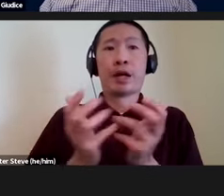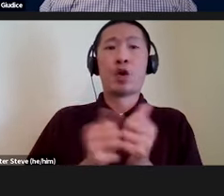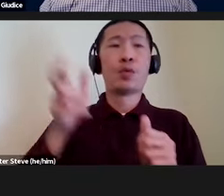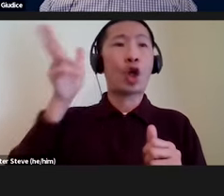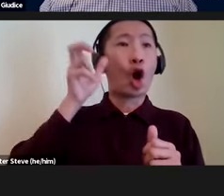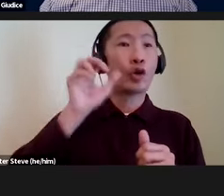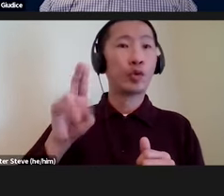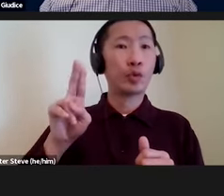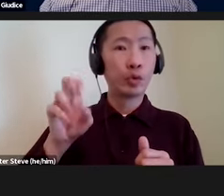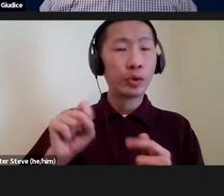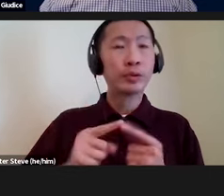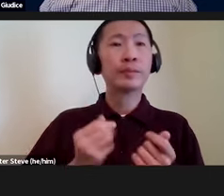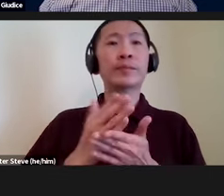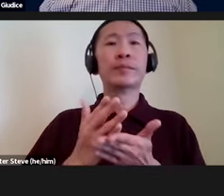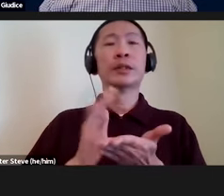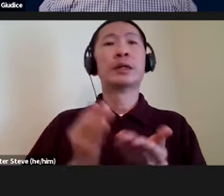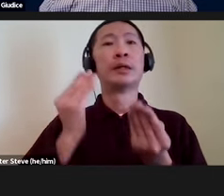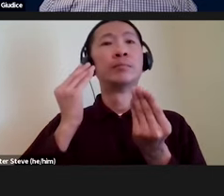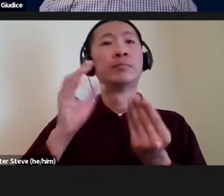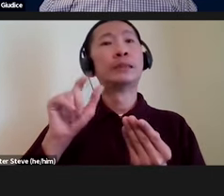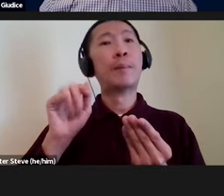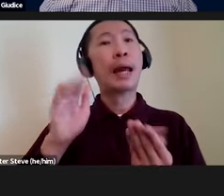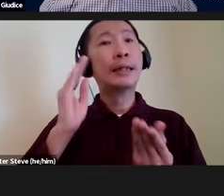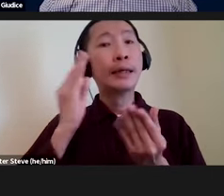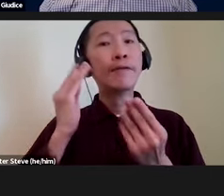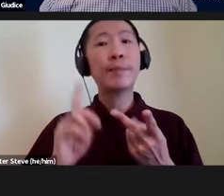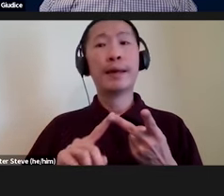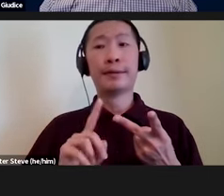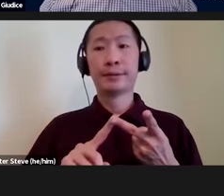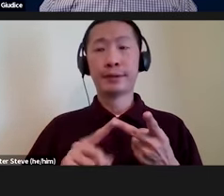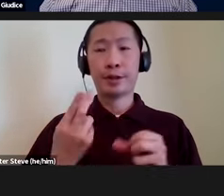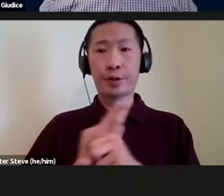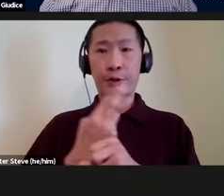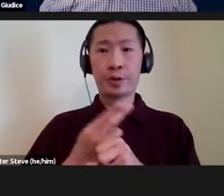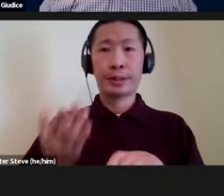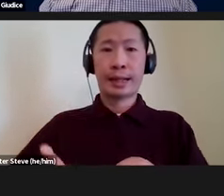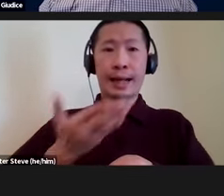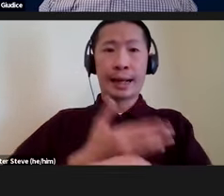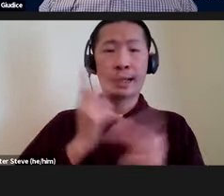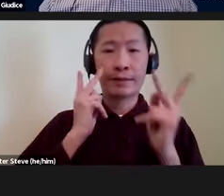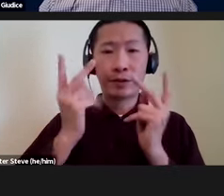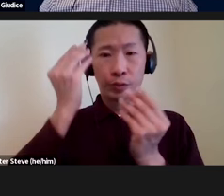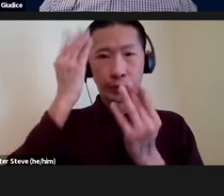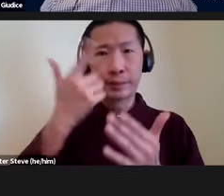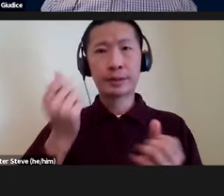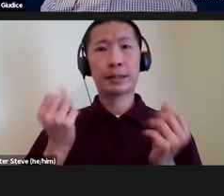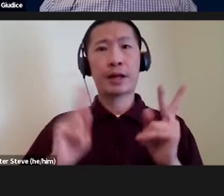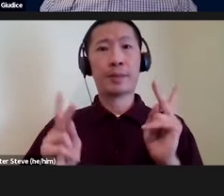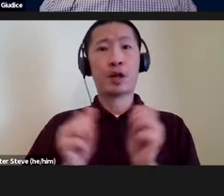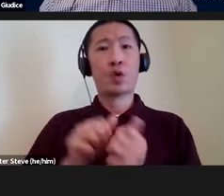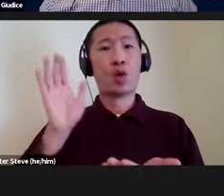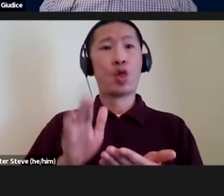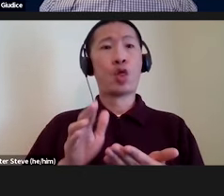cues to provide semantic information. And they can provide it using enhanced visual information, because a lot of people with low vision